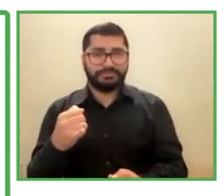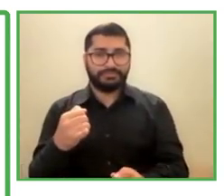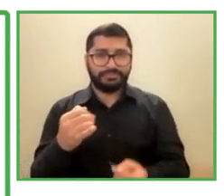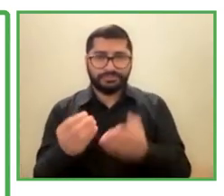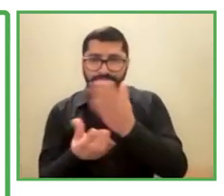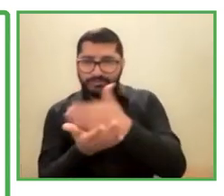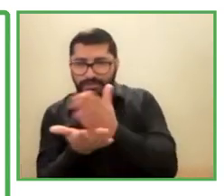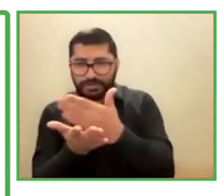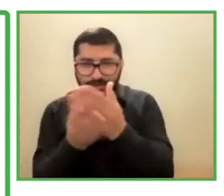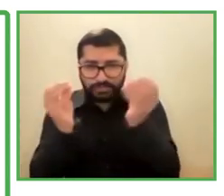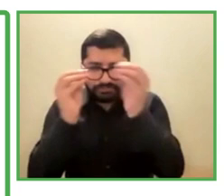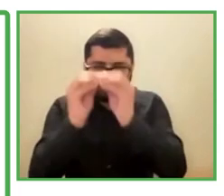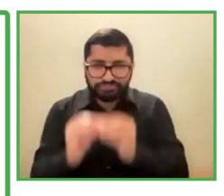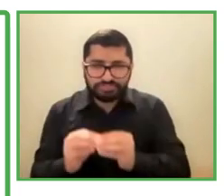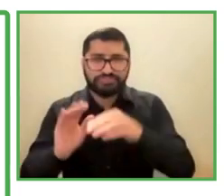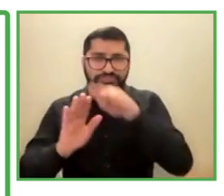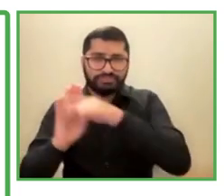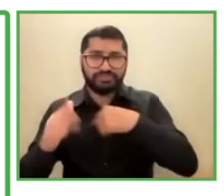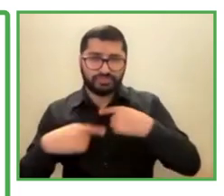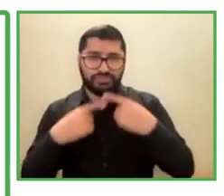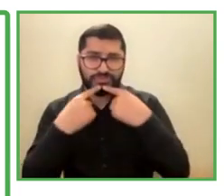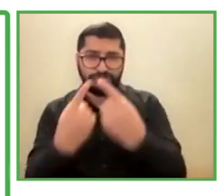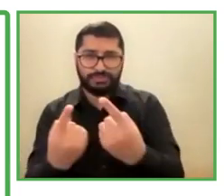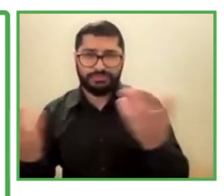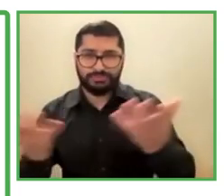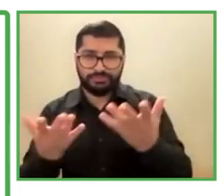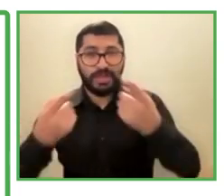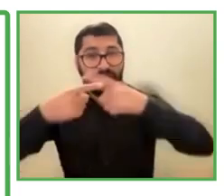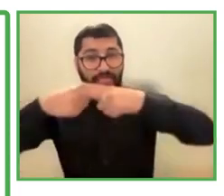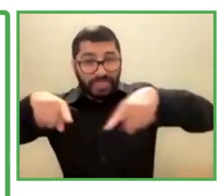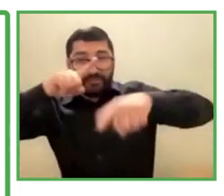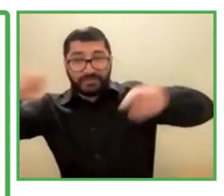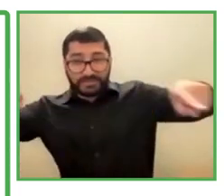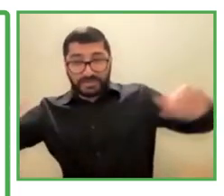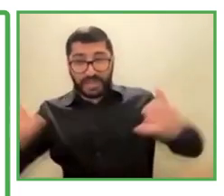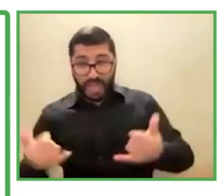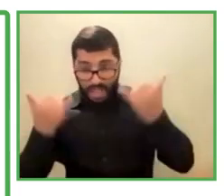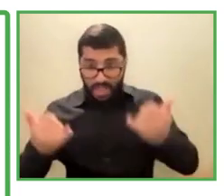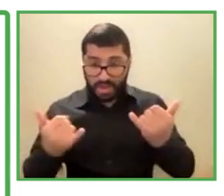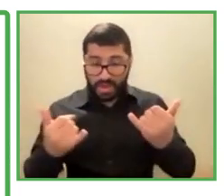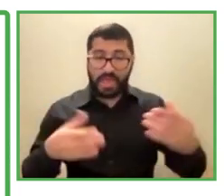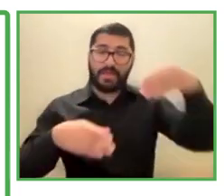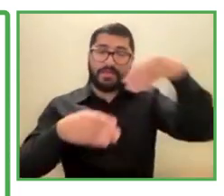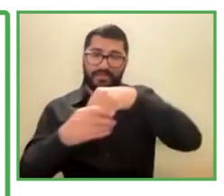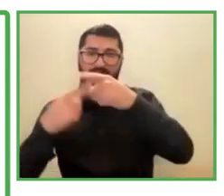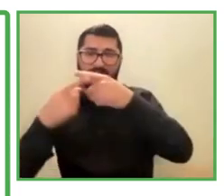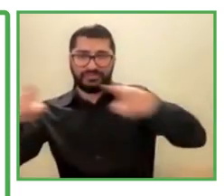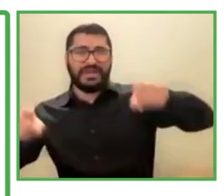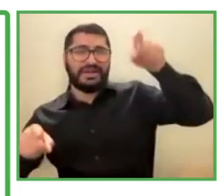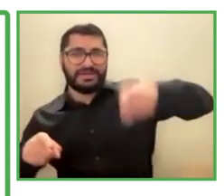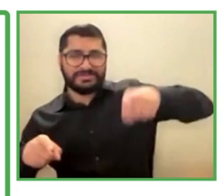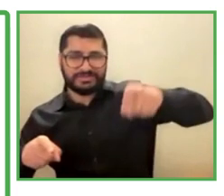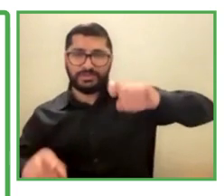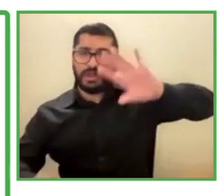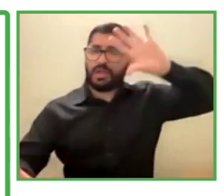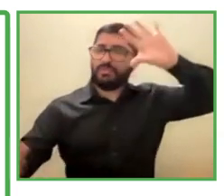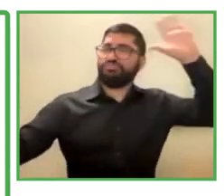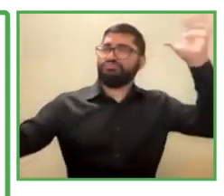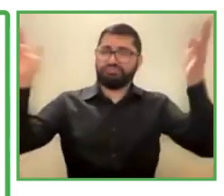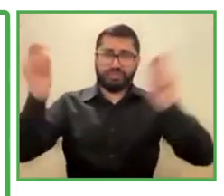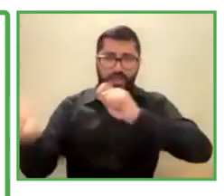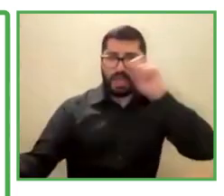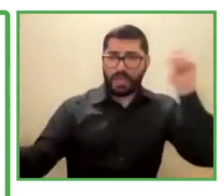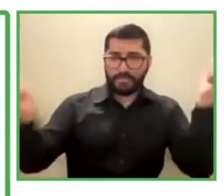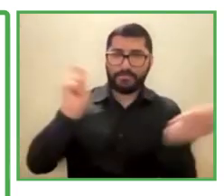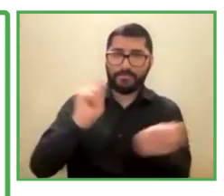we talked at the beginning that diversity, diverse companies are necessary within changing environments